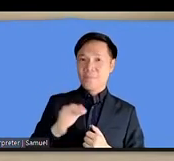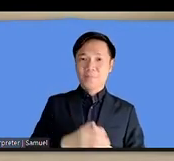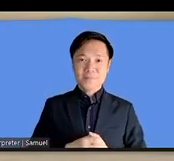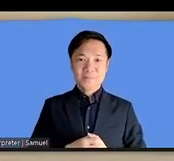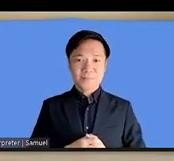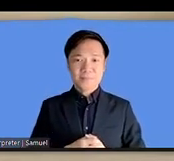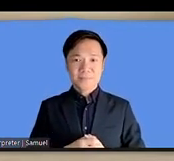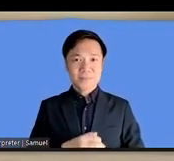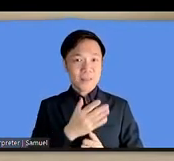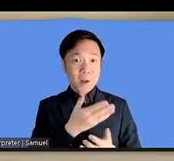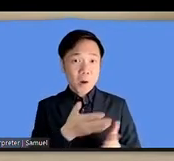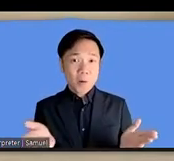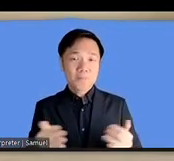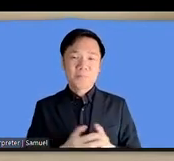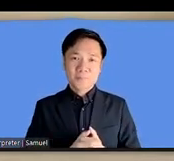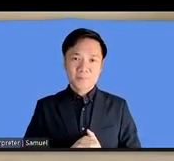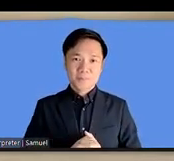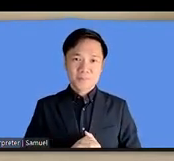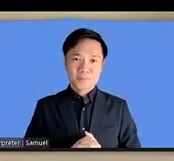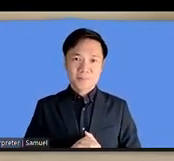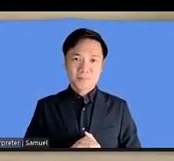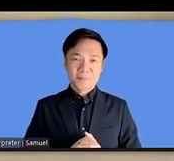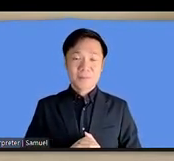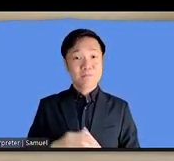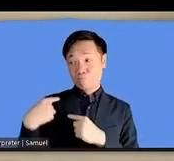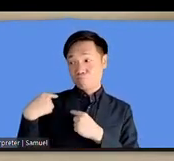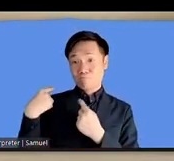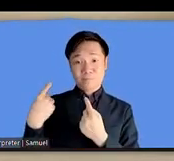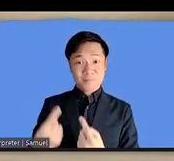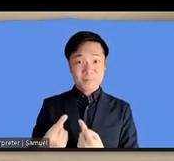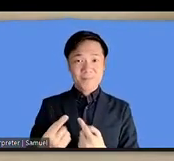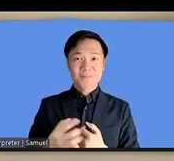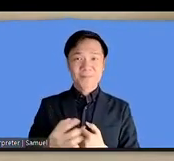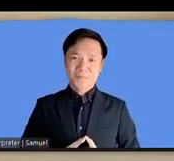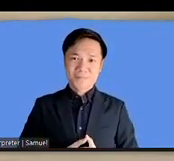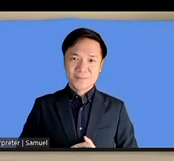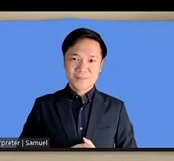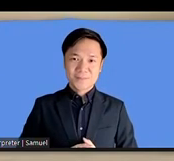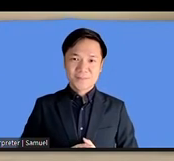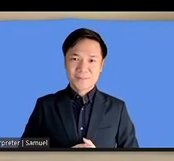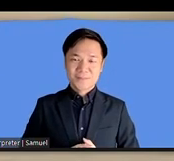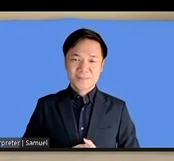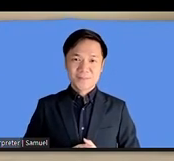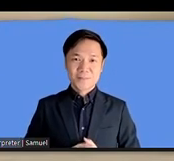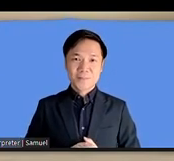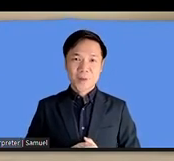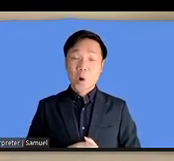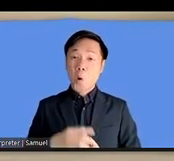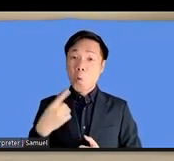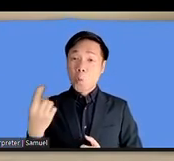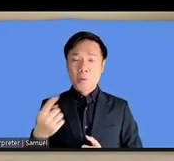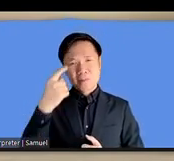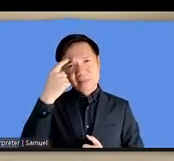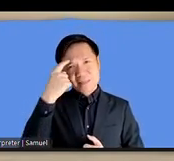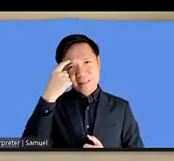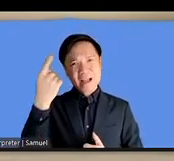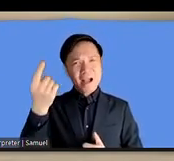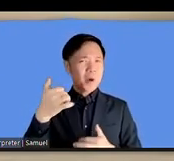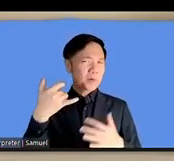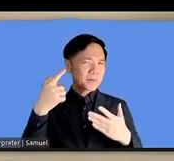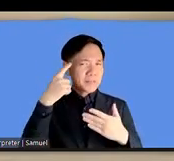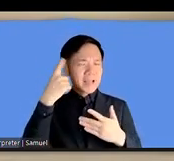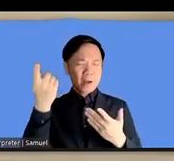been the the tradition that we always try to sort of map the accessibility